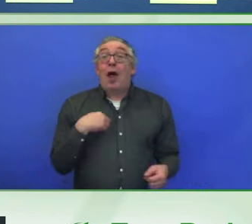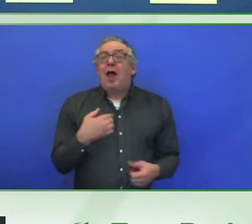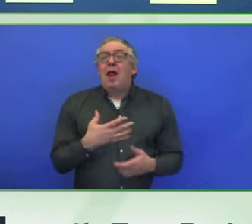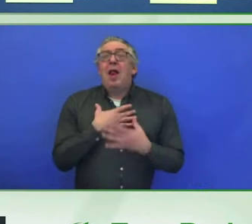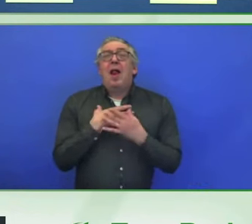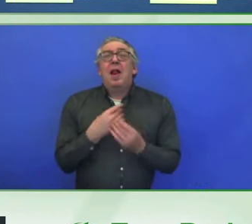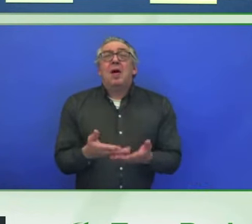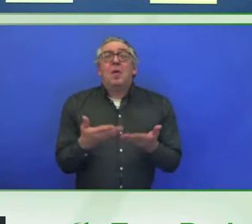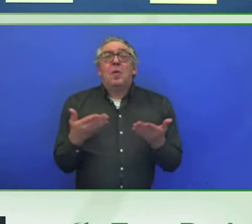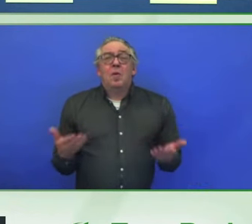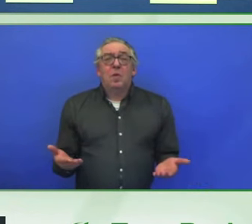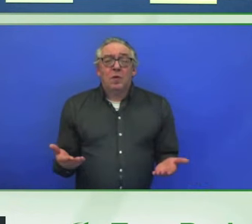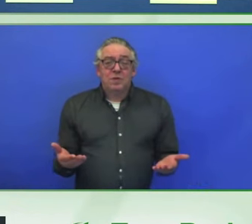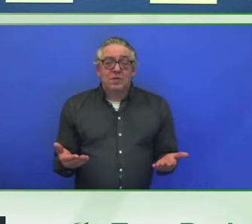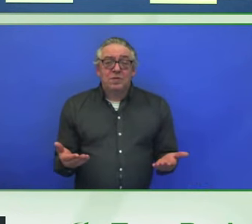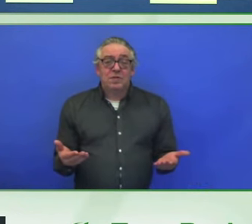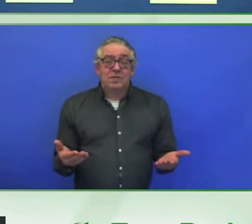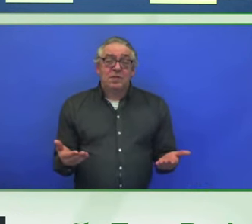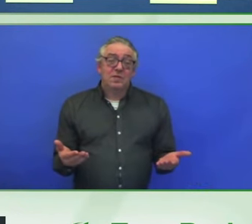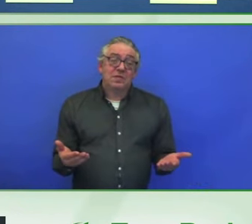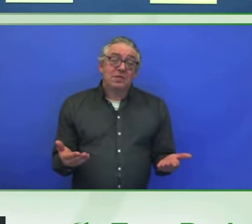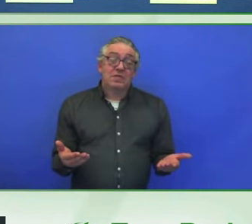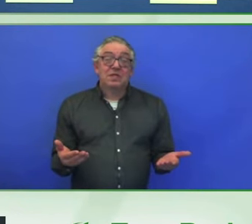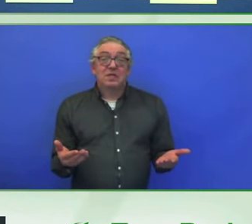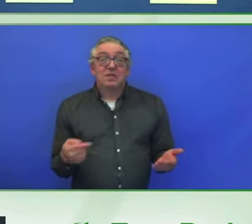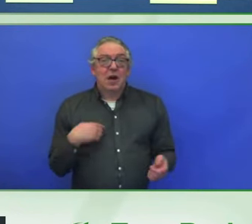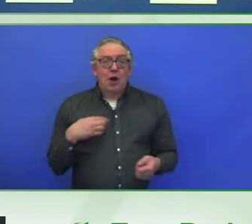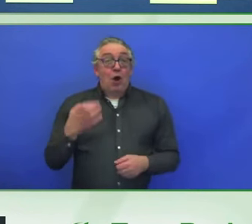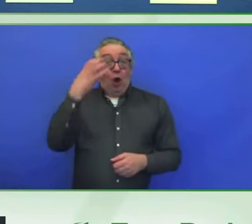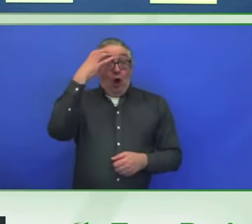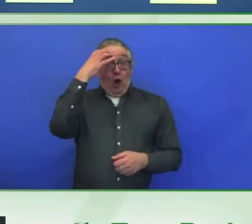really think that, that, uh,